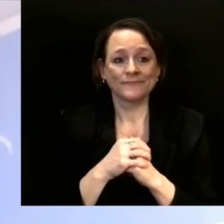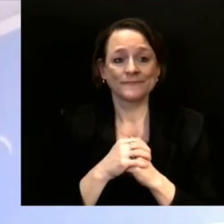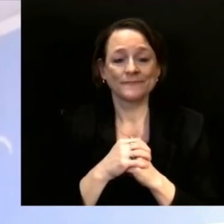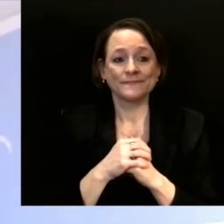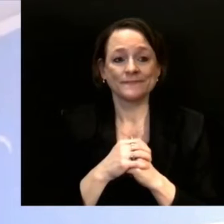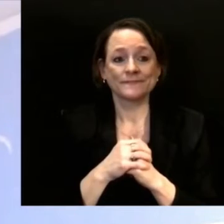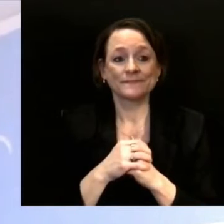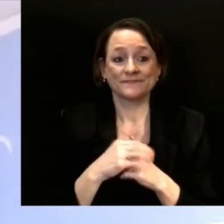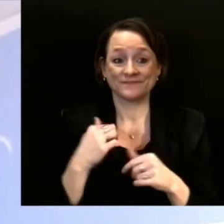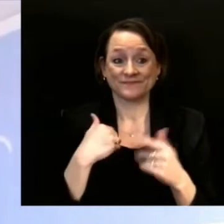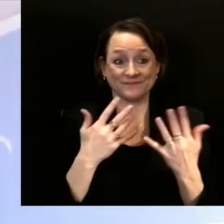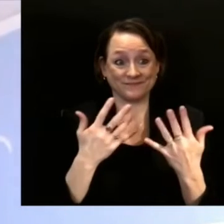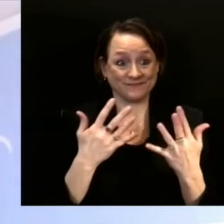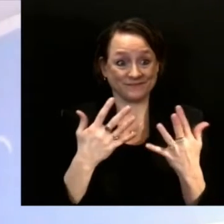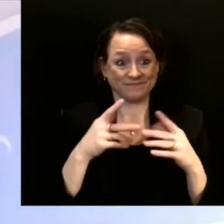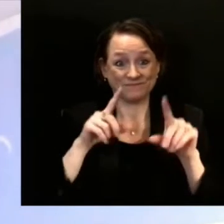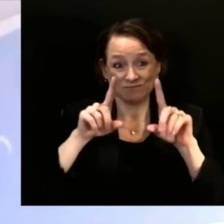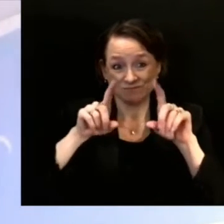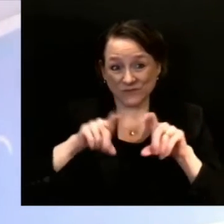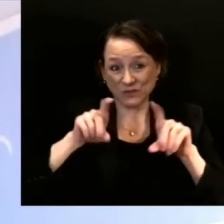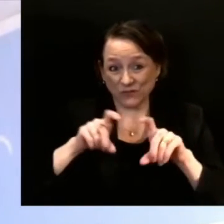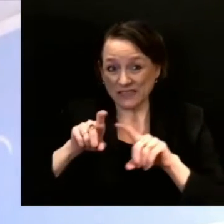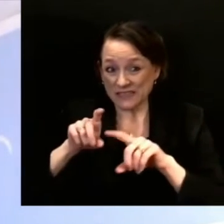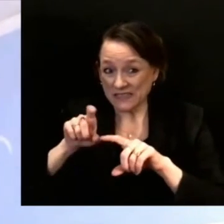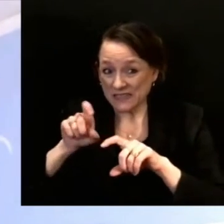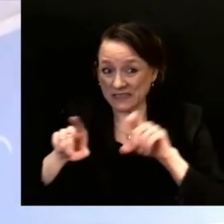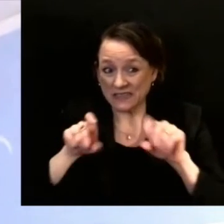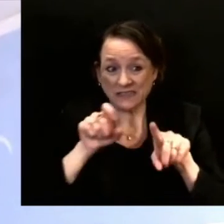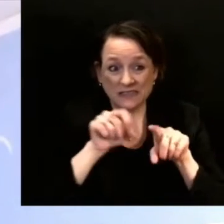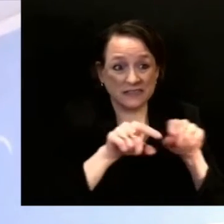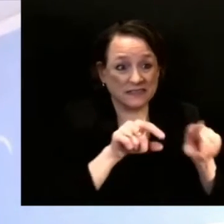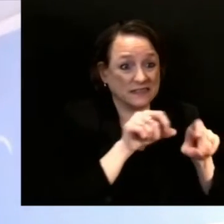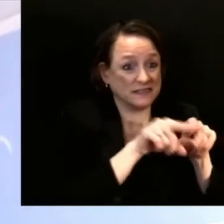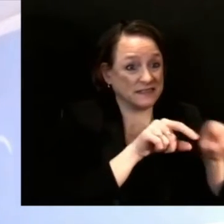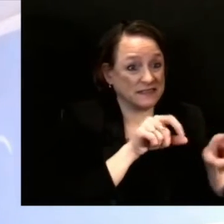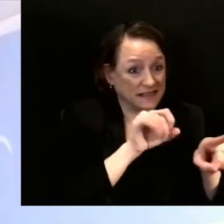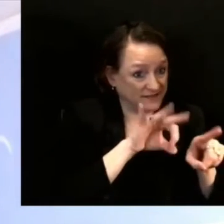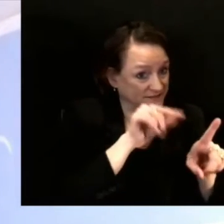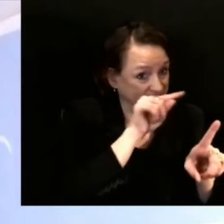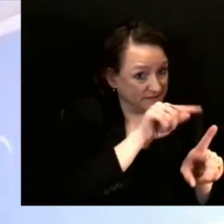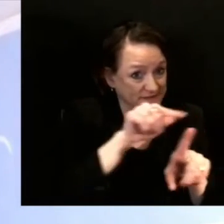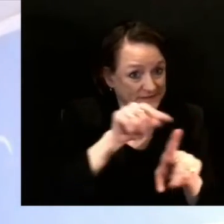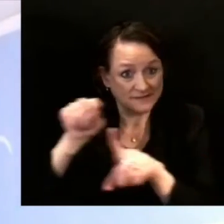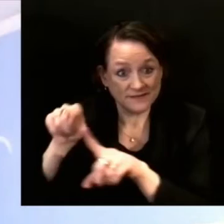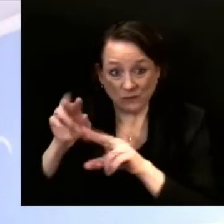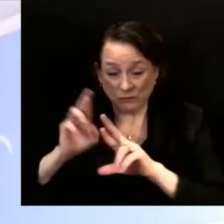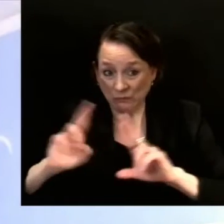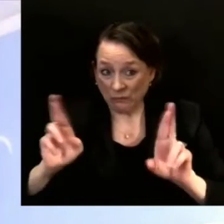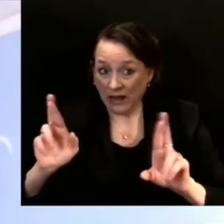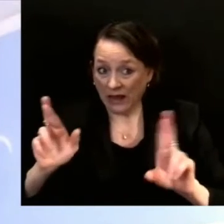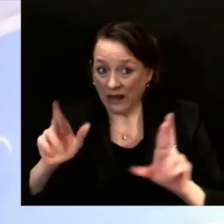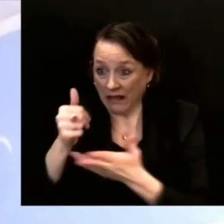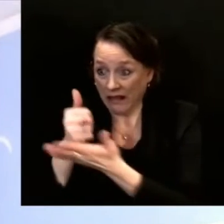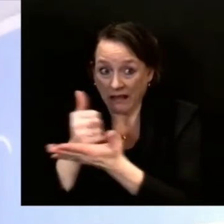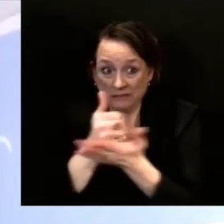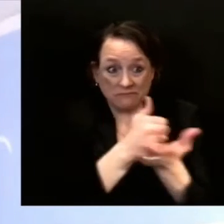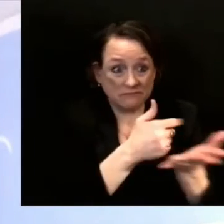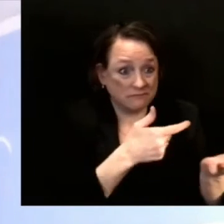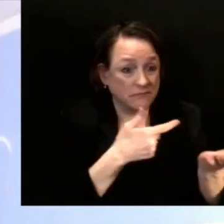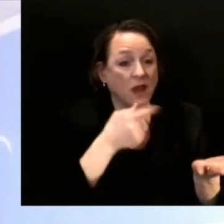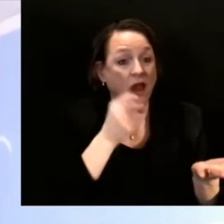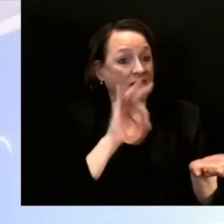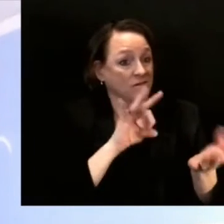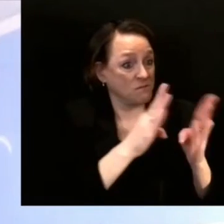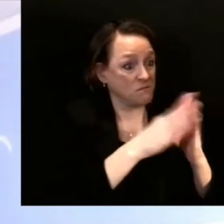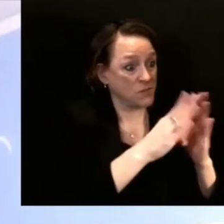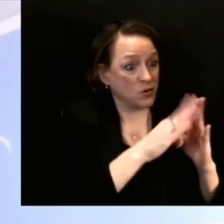to go ahead and help out in local communities and have shared that information with local health departments. So as they identify